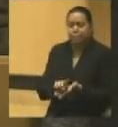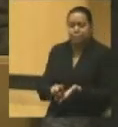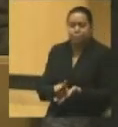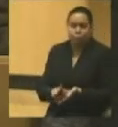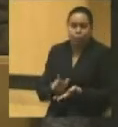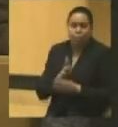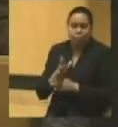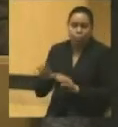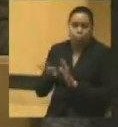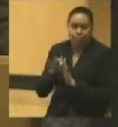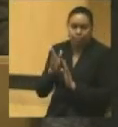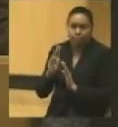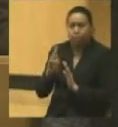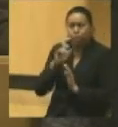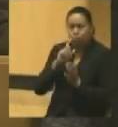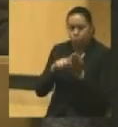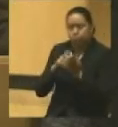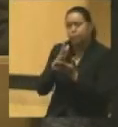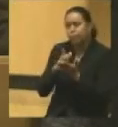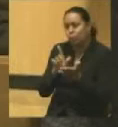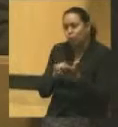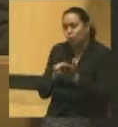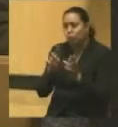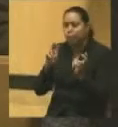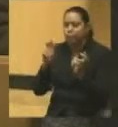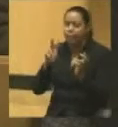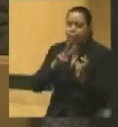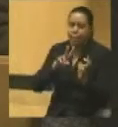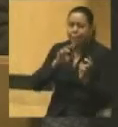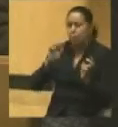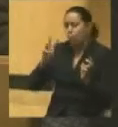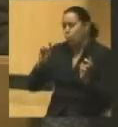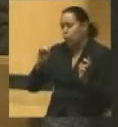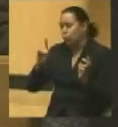nomination, you'll find articles headed, V'Landingham and Woodward.